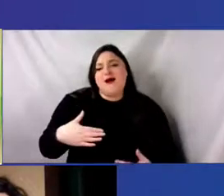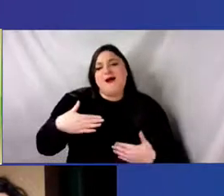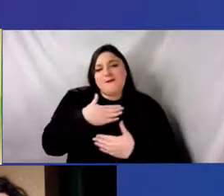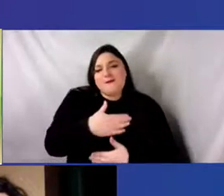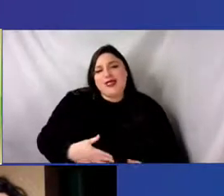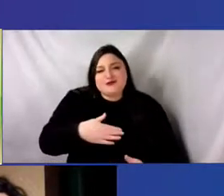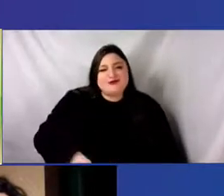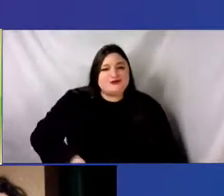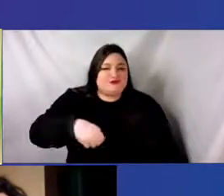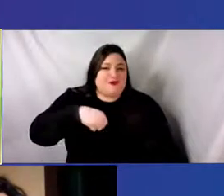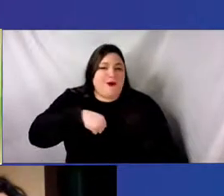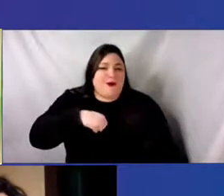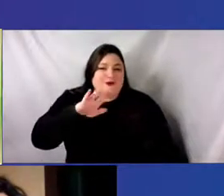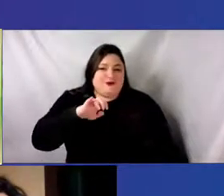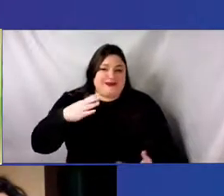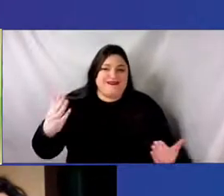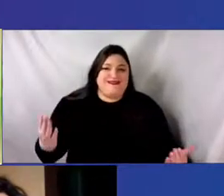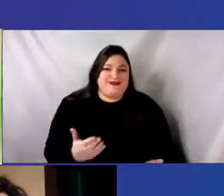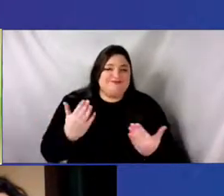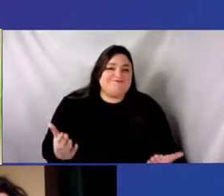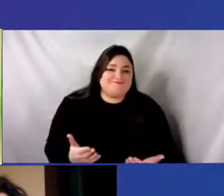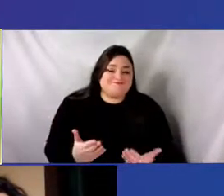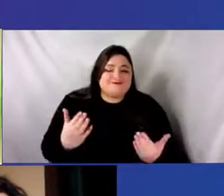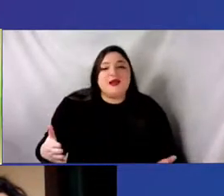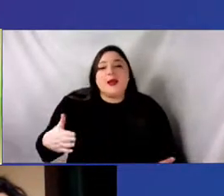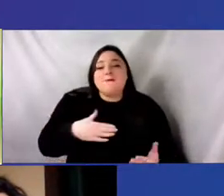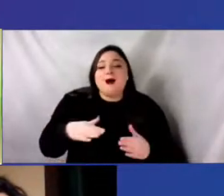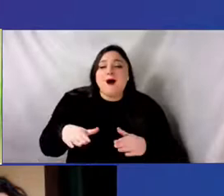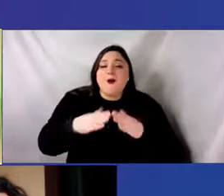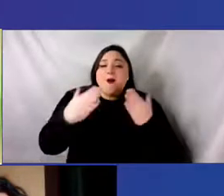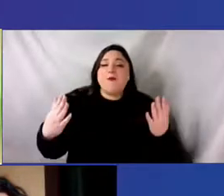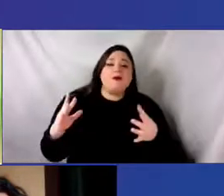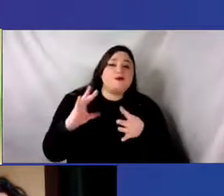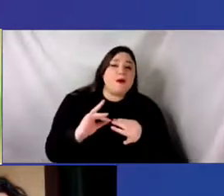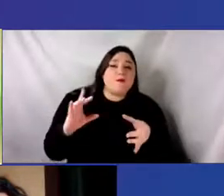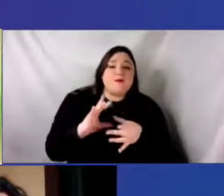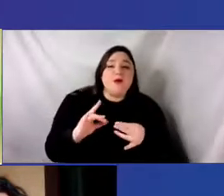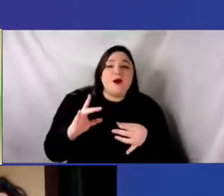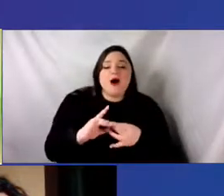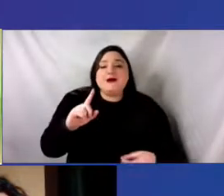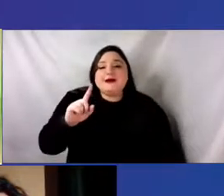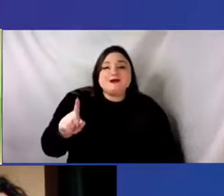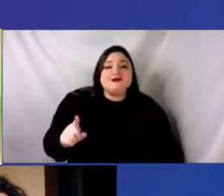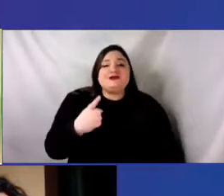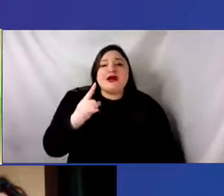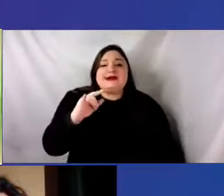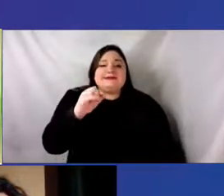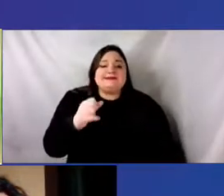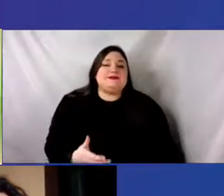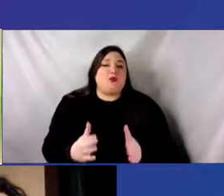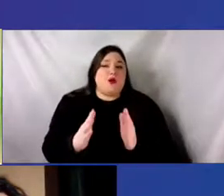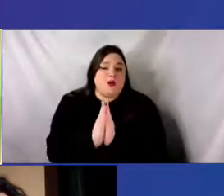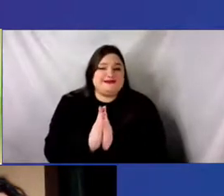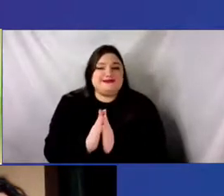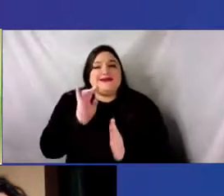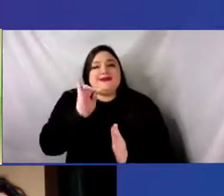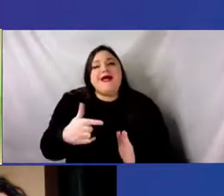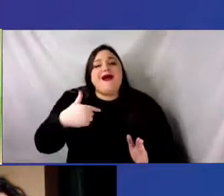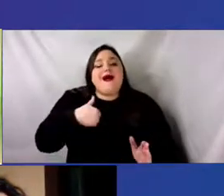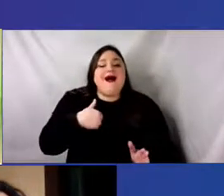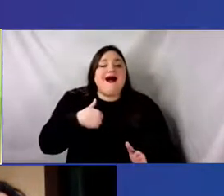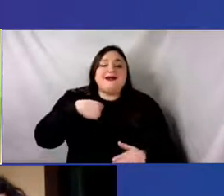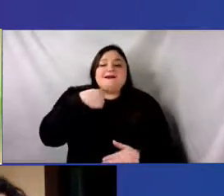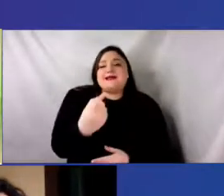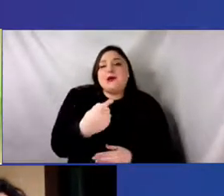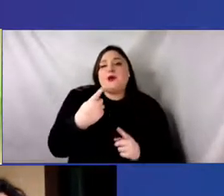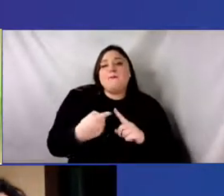And my opening remarks is just basically as I would requested of me to tell you a little bit of how